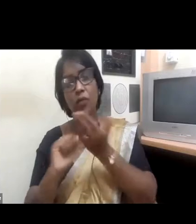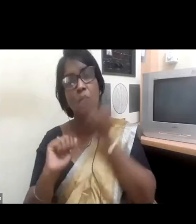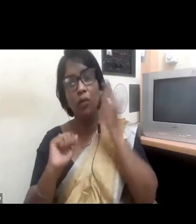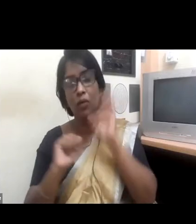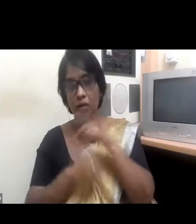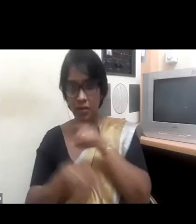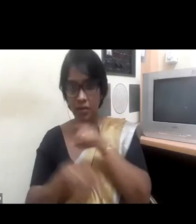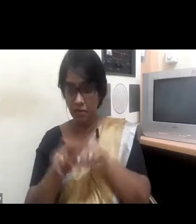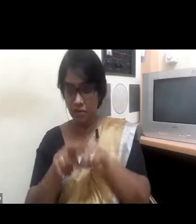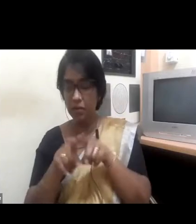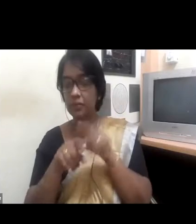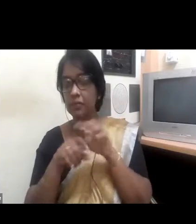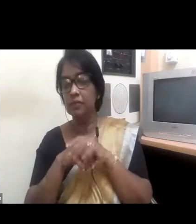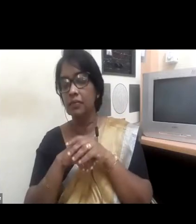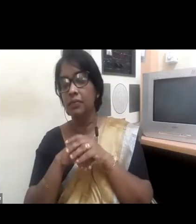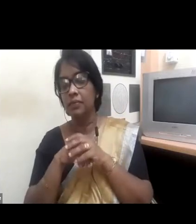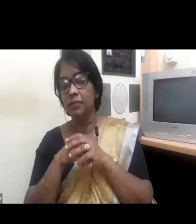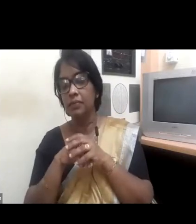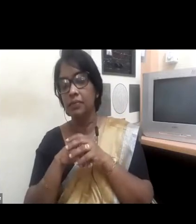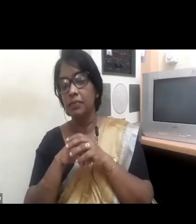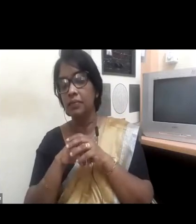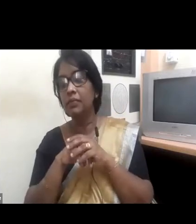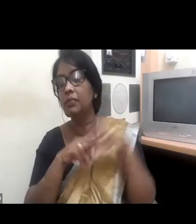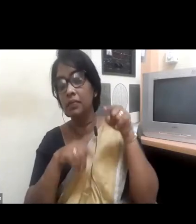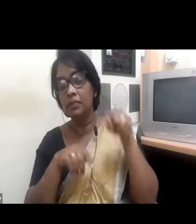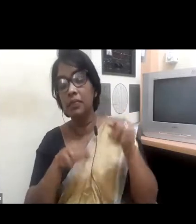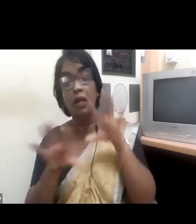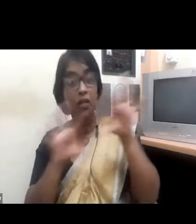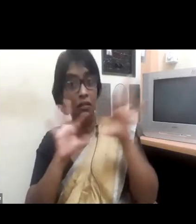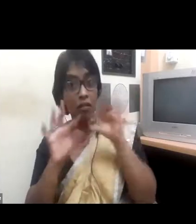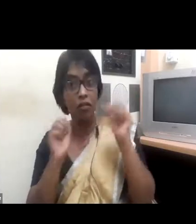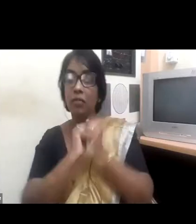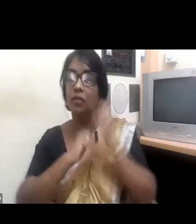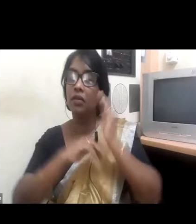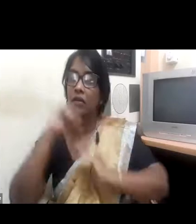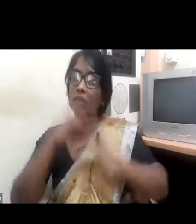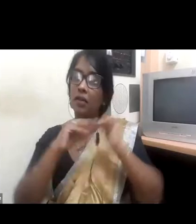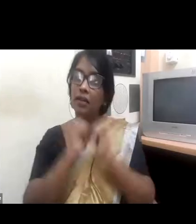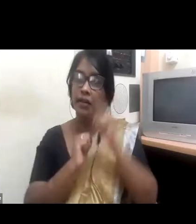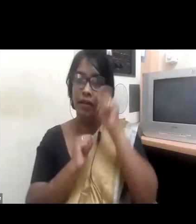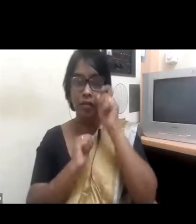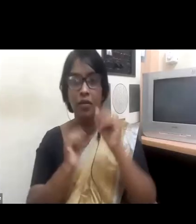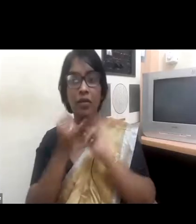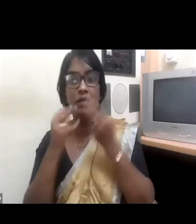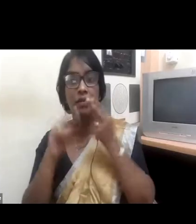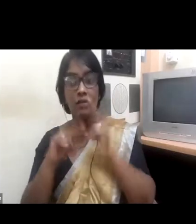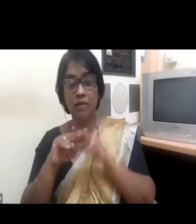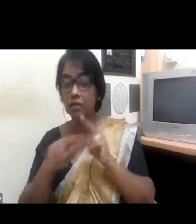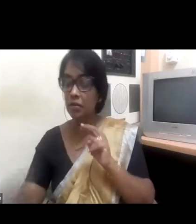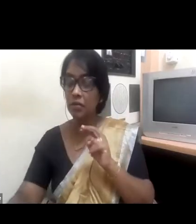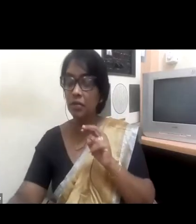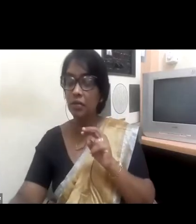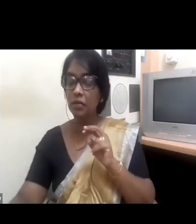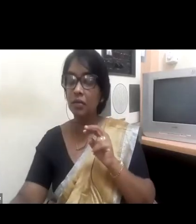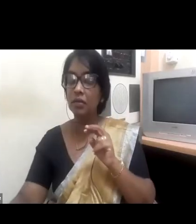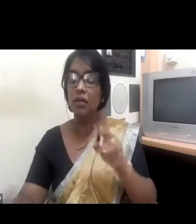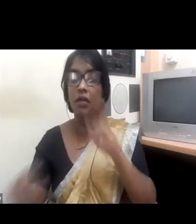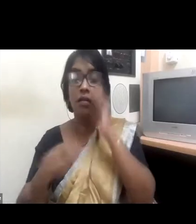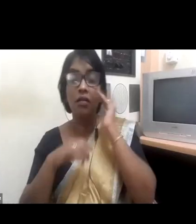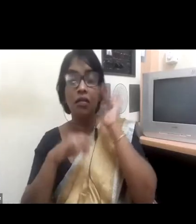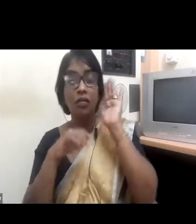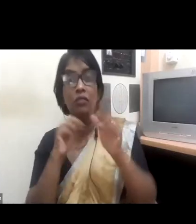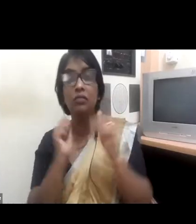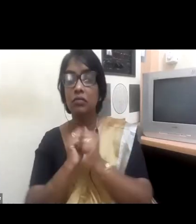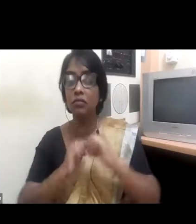selection processes we have, sometimes formalizing them, addressing some of the barriers such as care work, making sure we keep